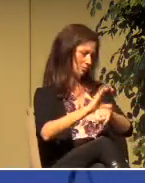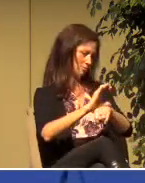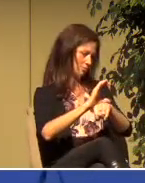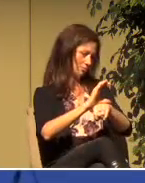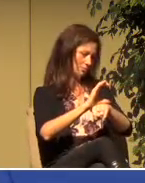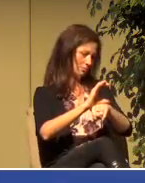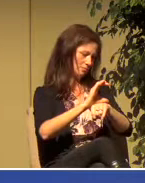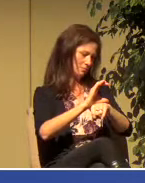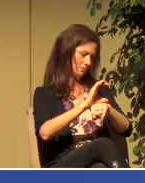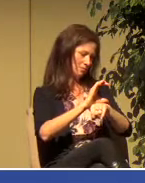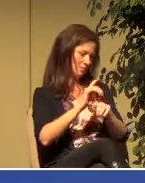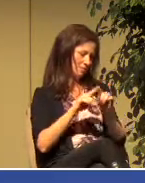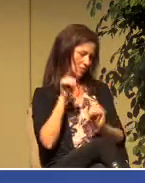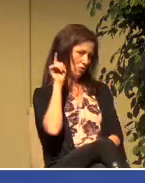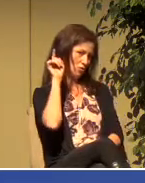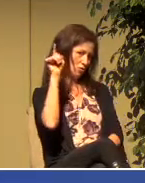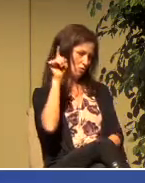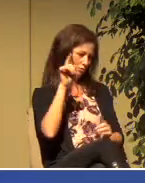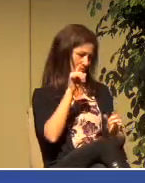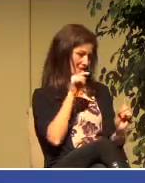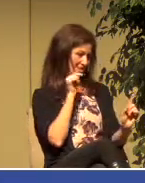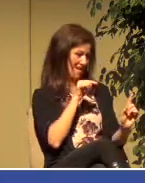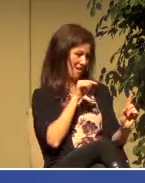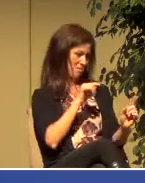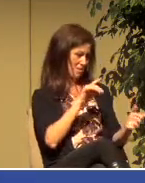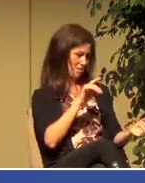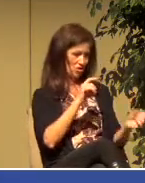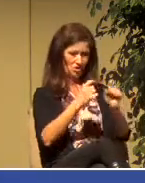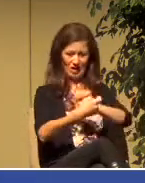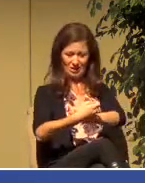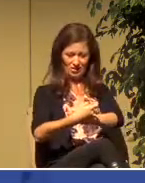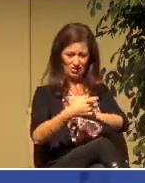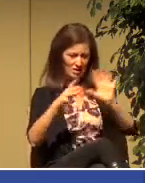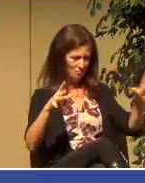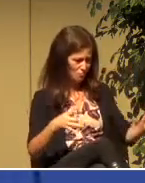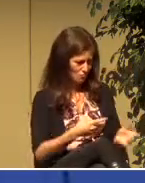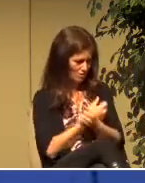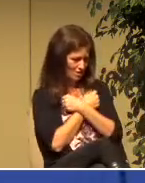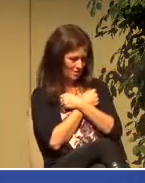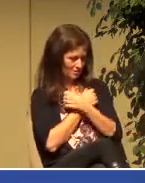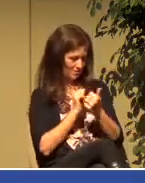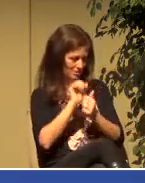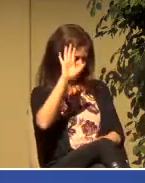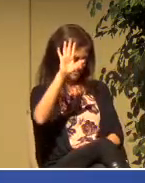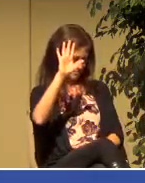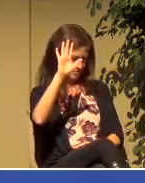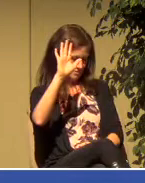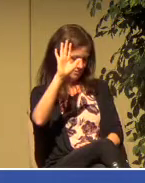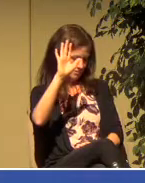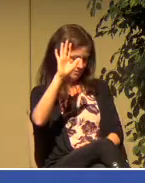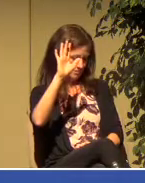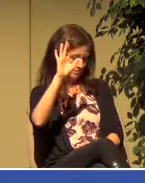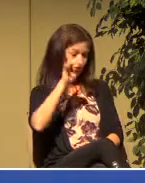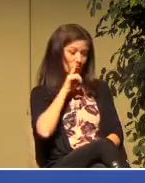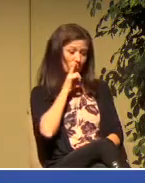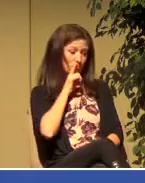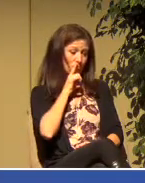and turn and embrace him with your love then surely you can love me